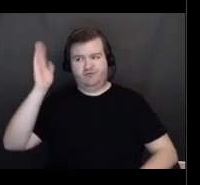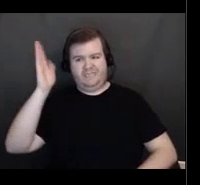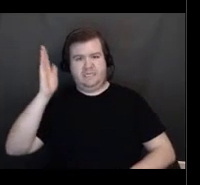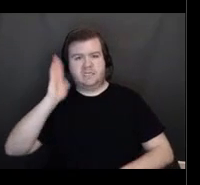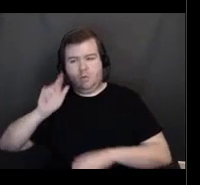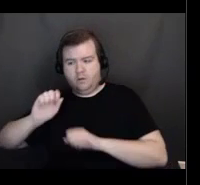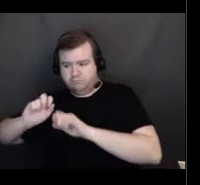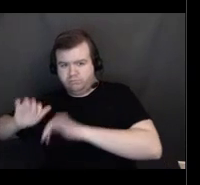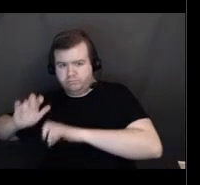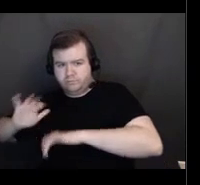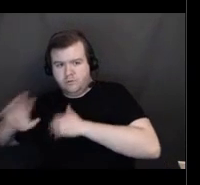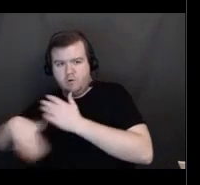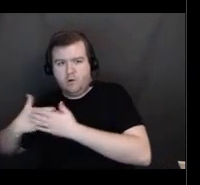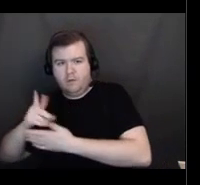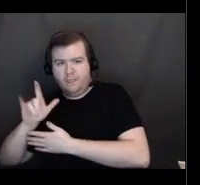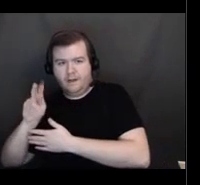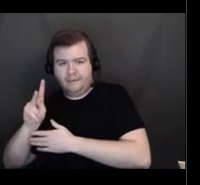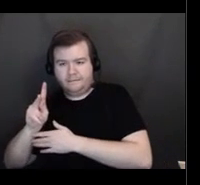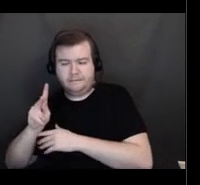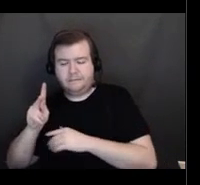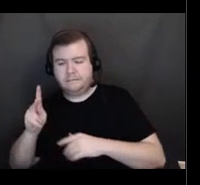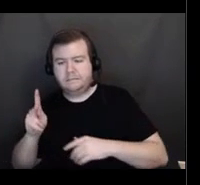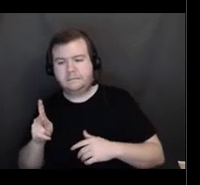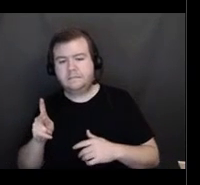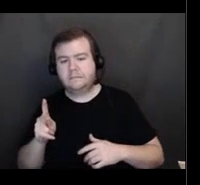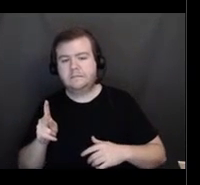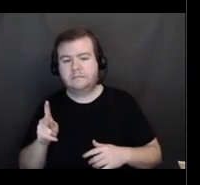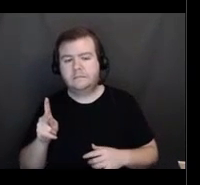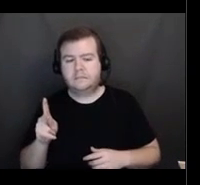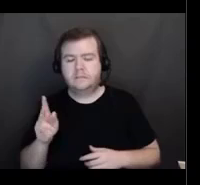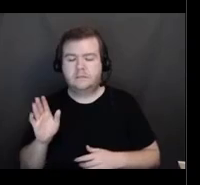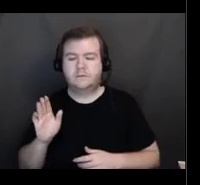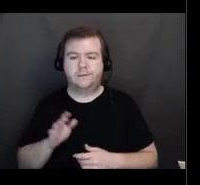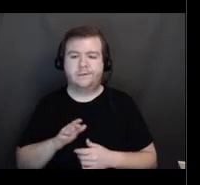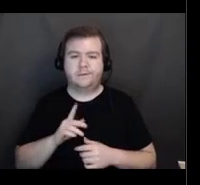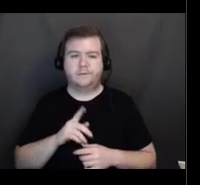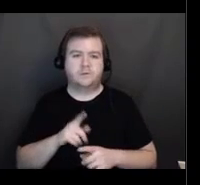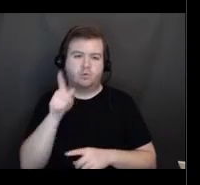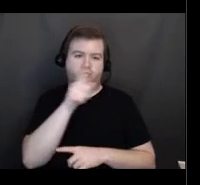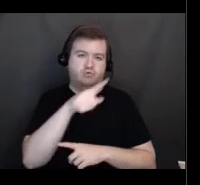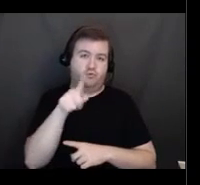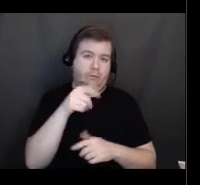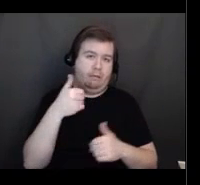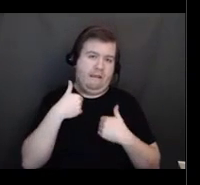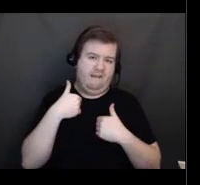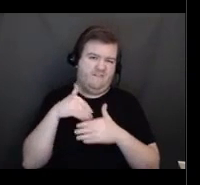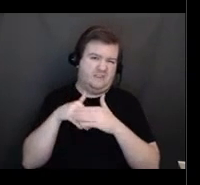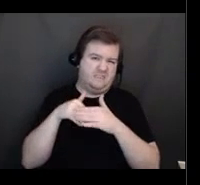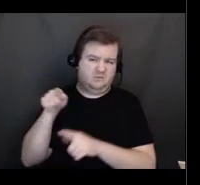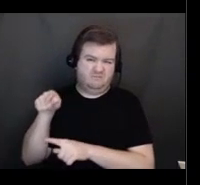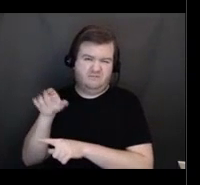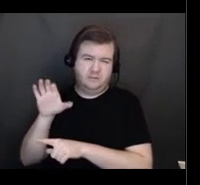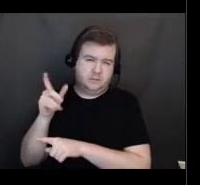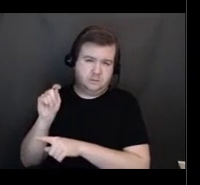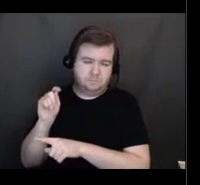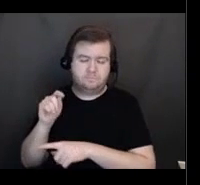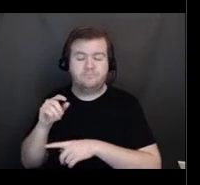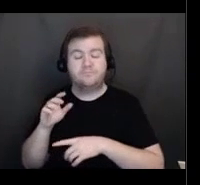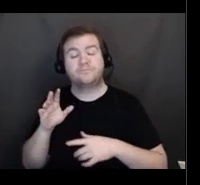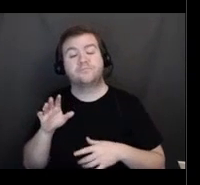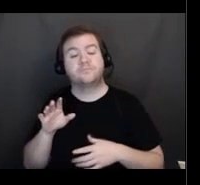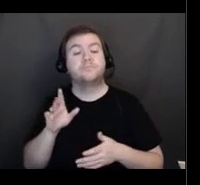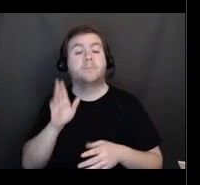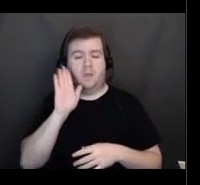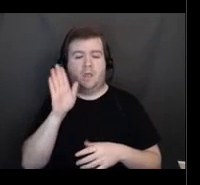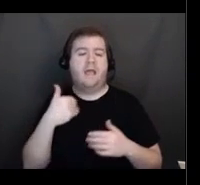and make sure we put these links in there for you. So that there